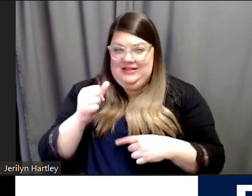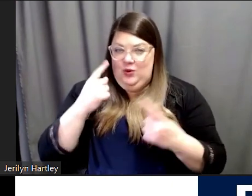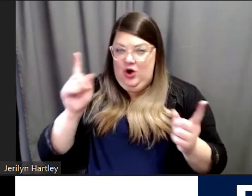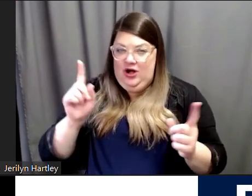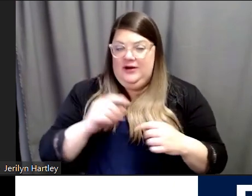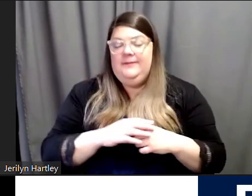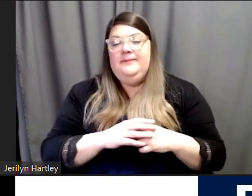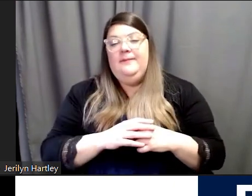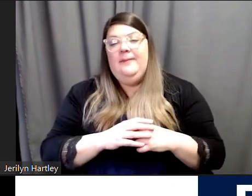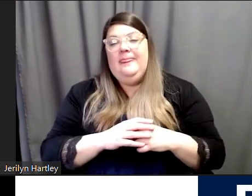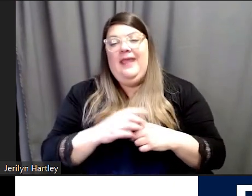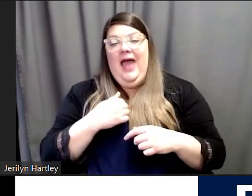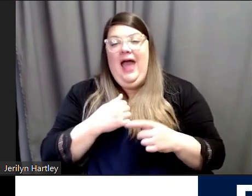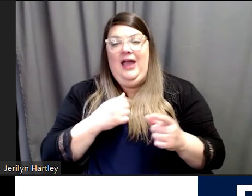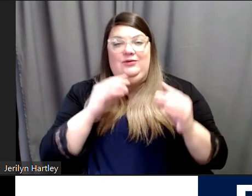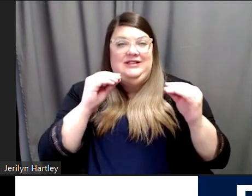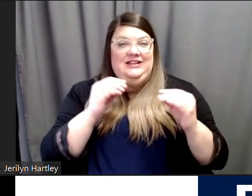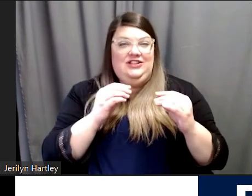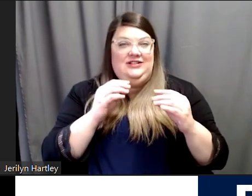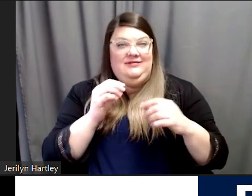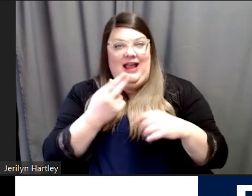year and would love to speak with you about it.